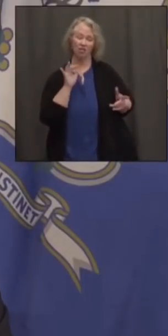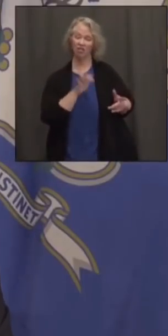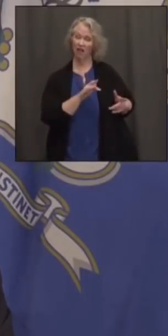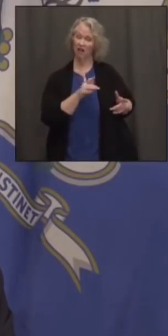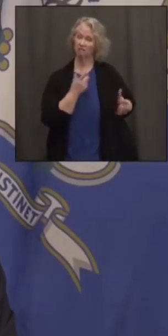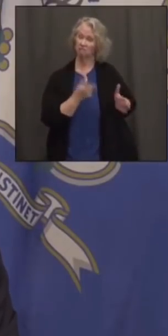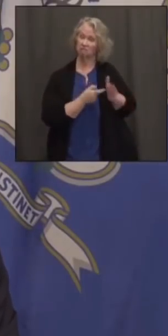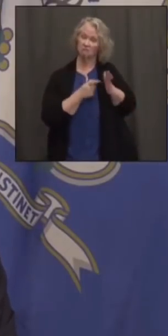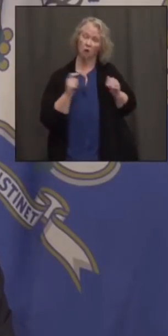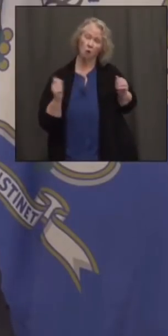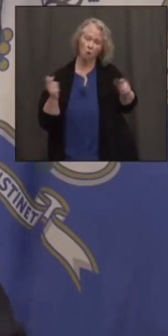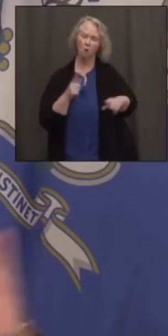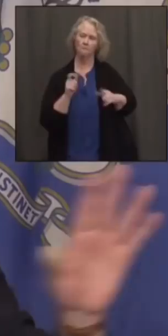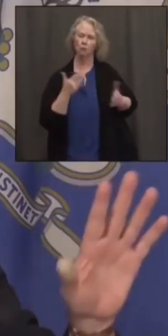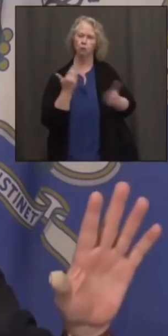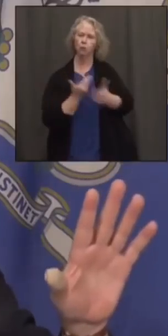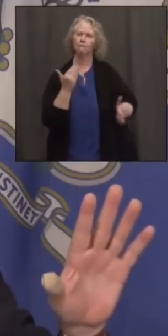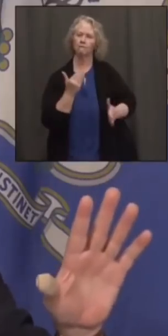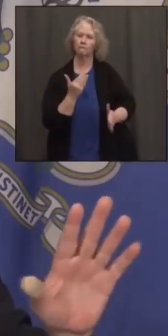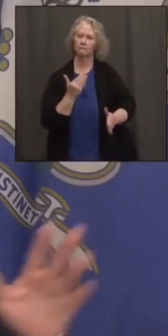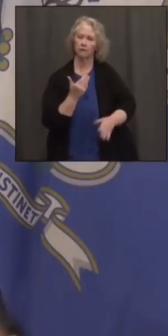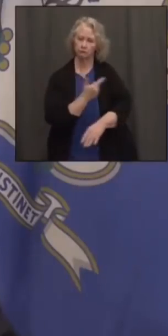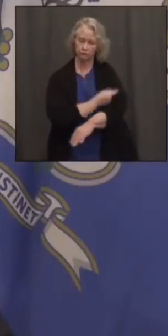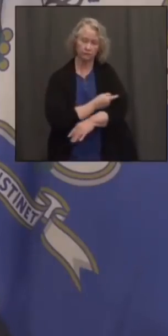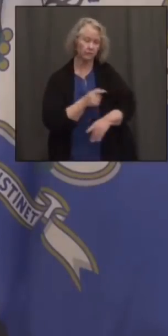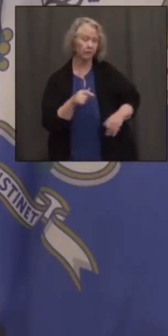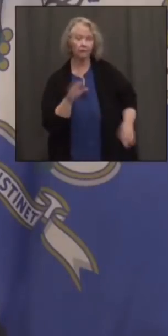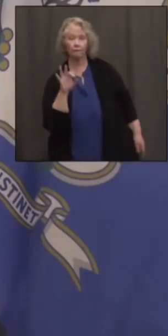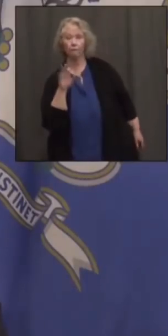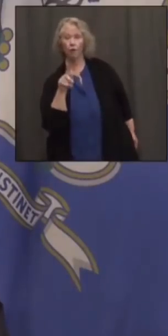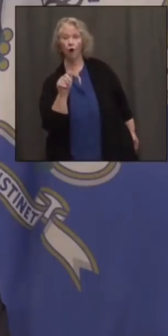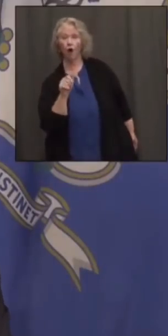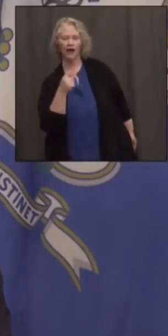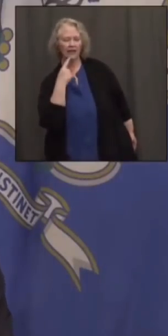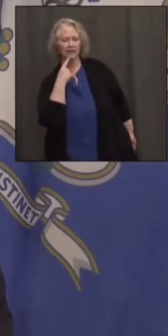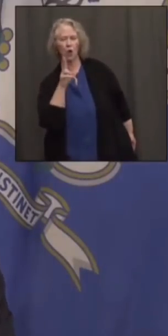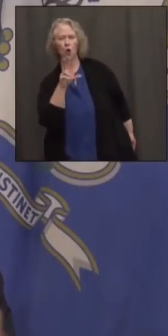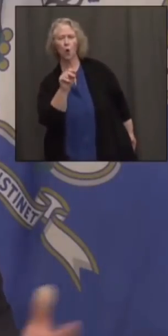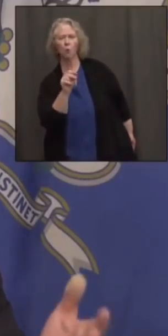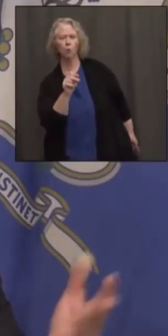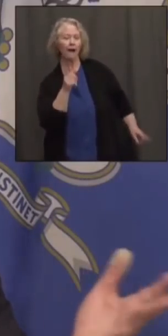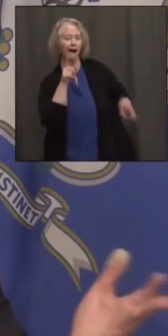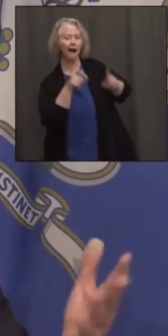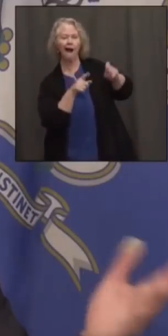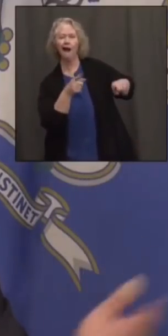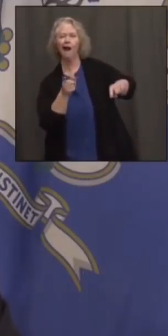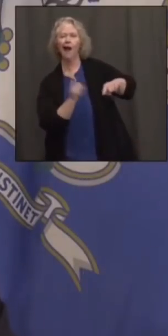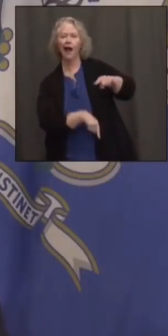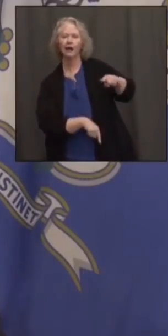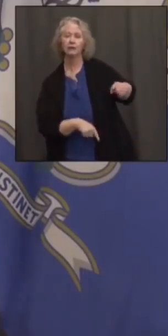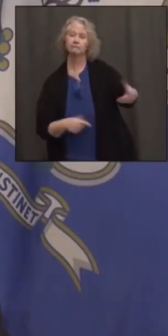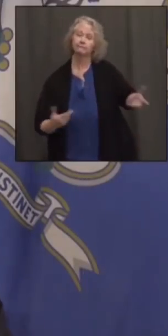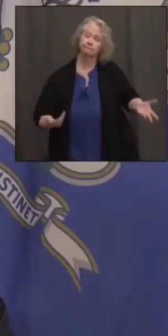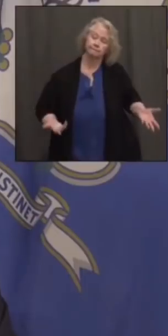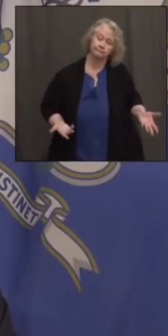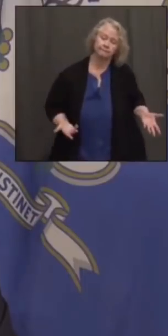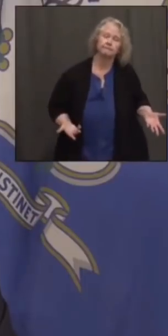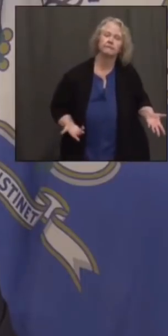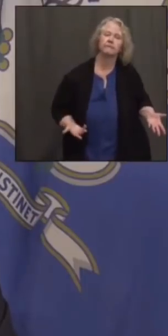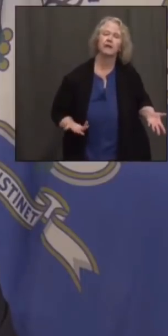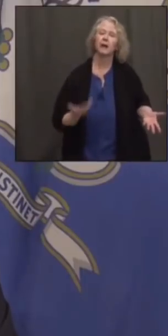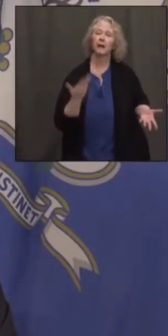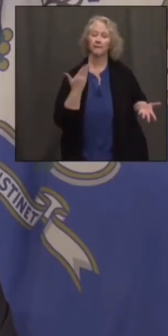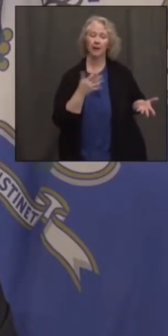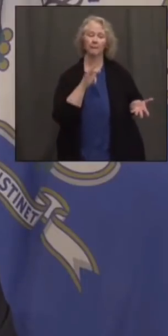cases. Florida says, no, you cannot ask somebody whether they've been vaccinated. So Carnival Cruise Line says, great, we're not going to stop in